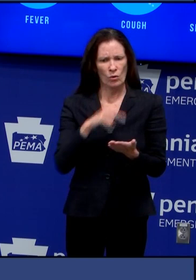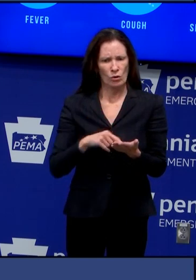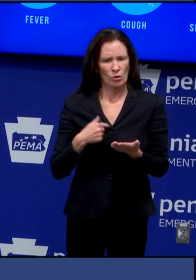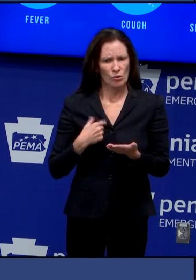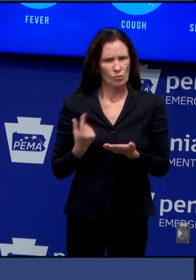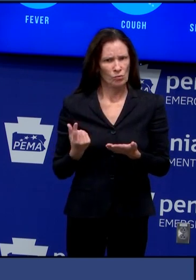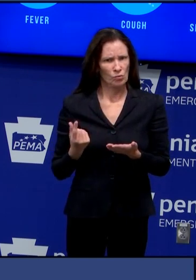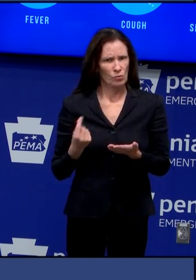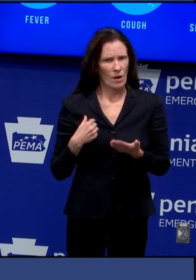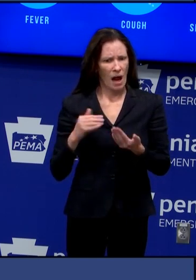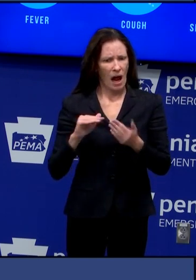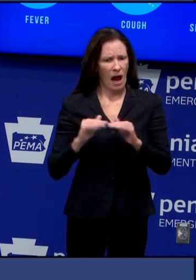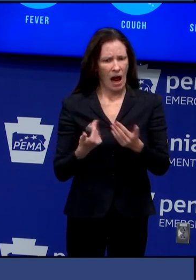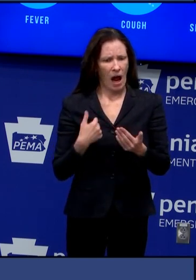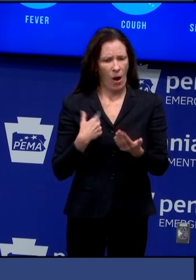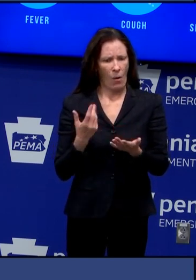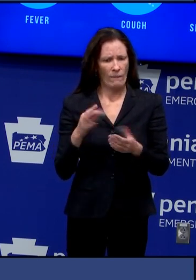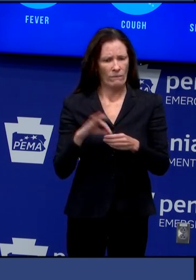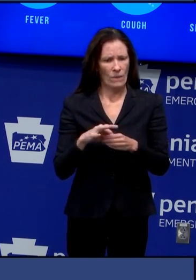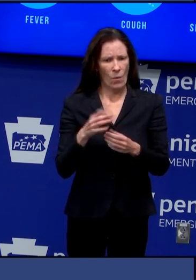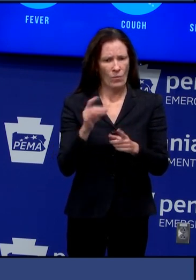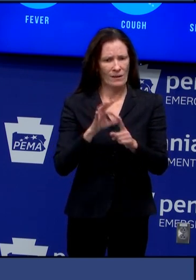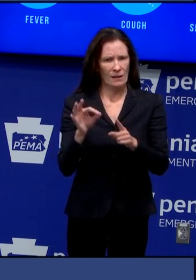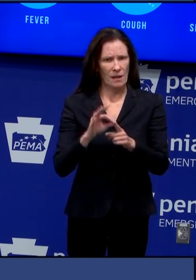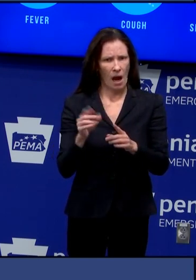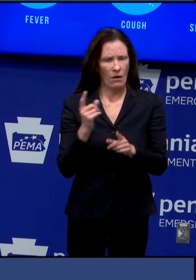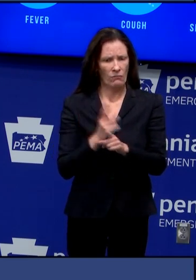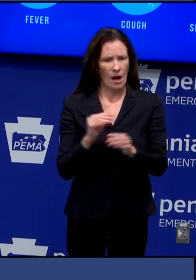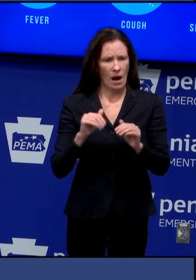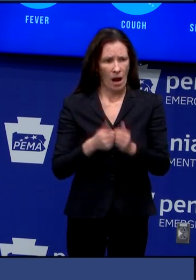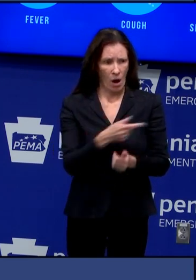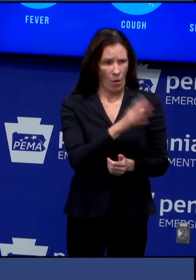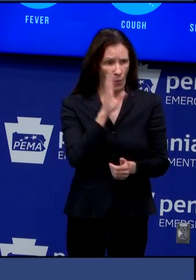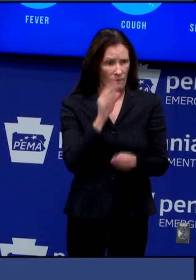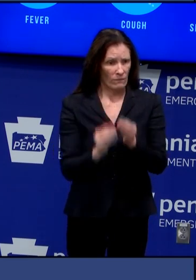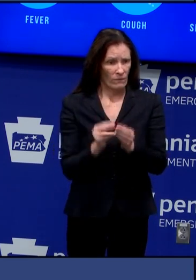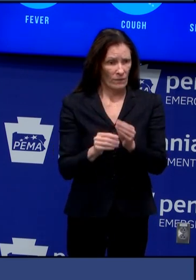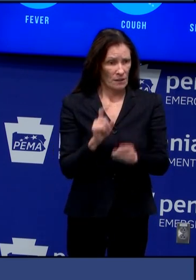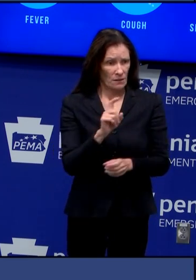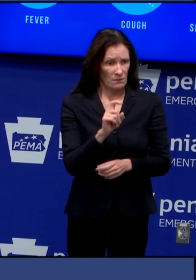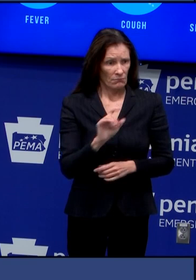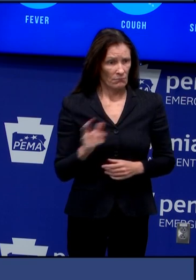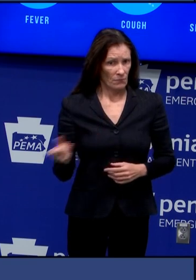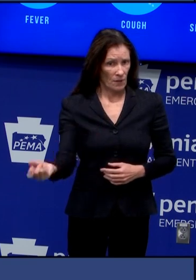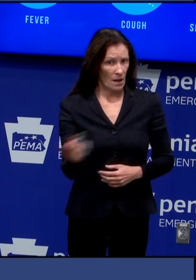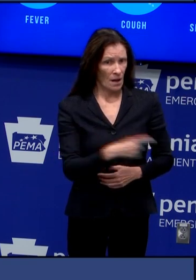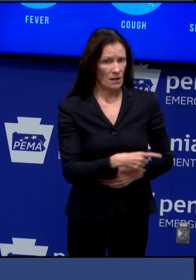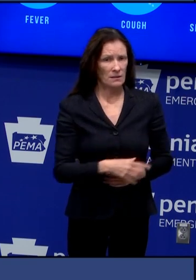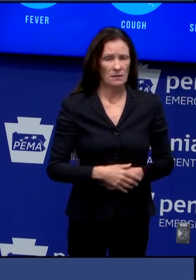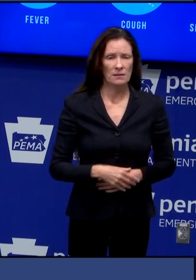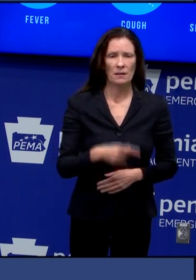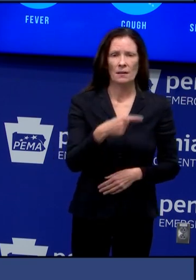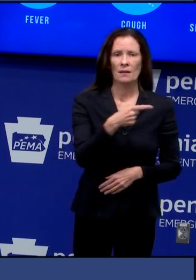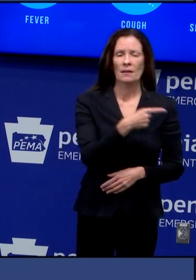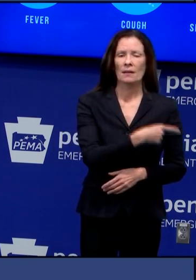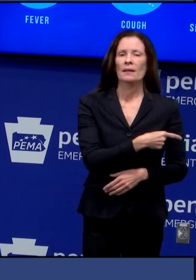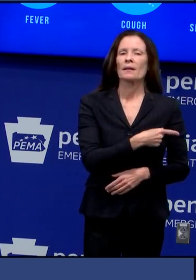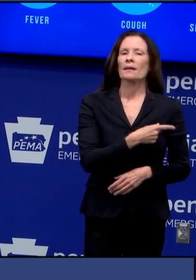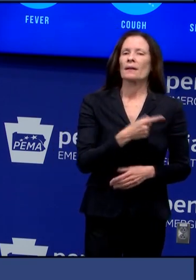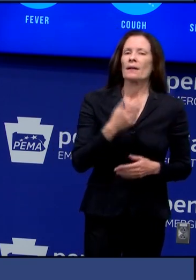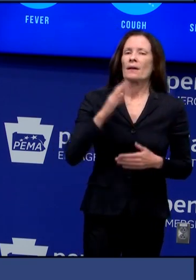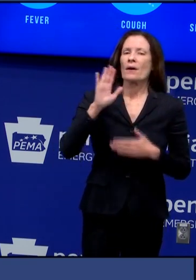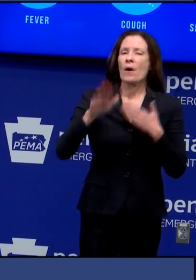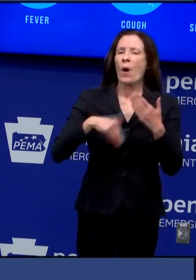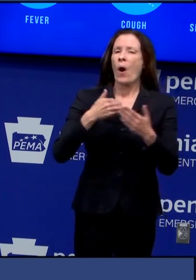to address this situation so uh first and foremost i want every voter to know that ballots